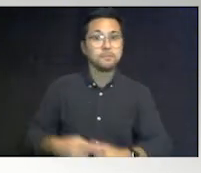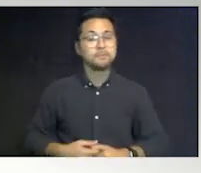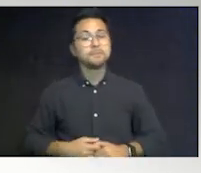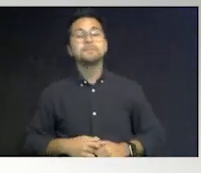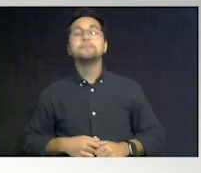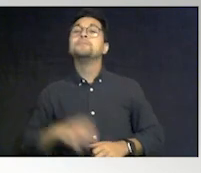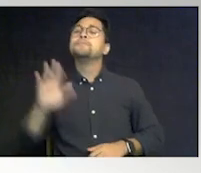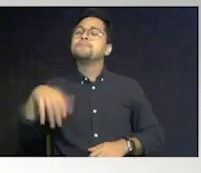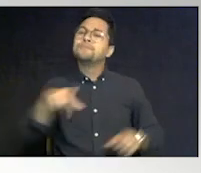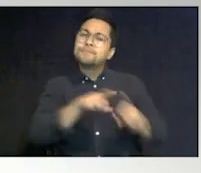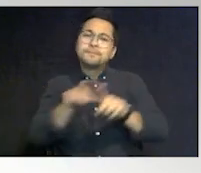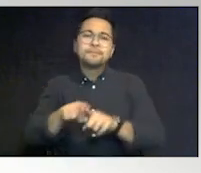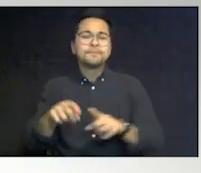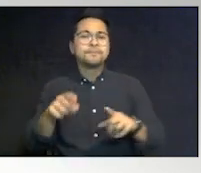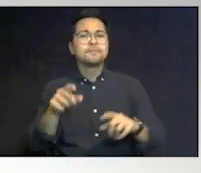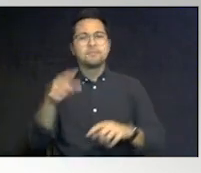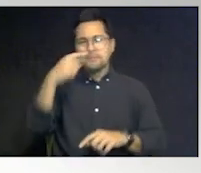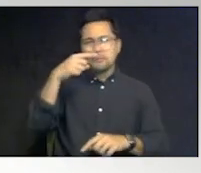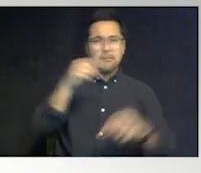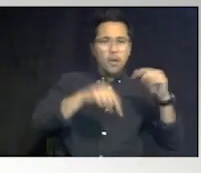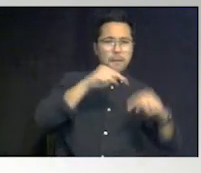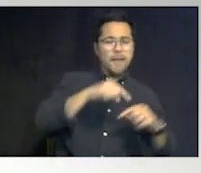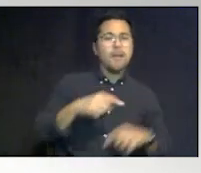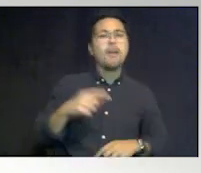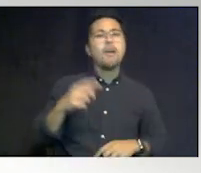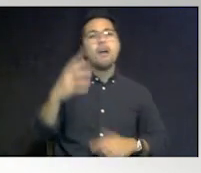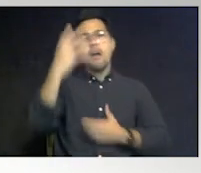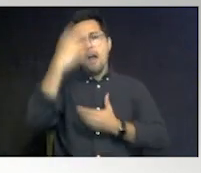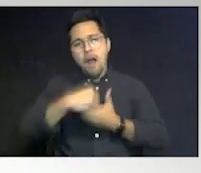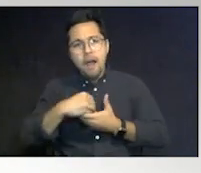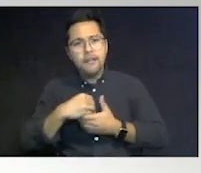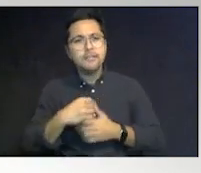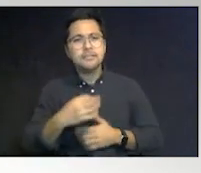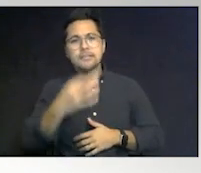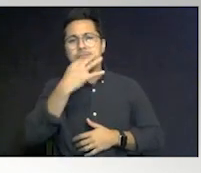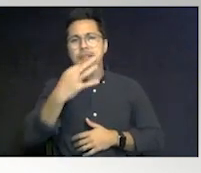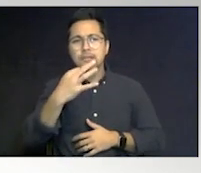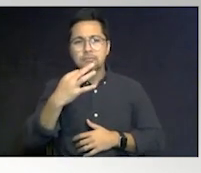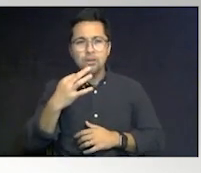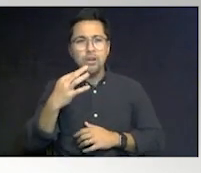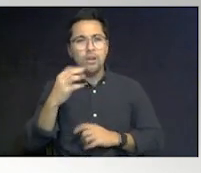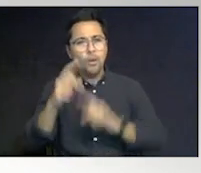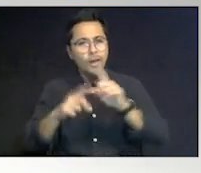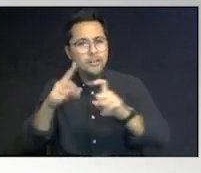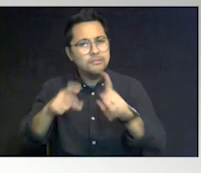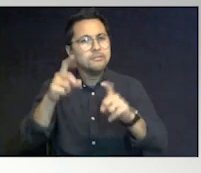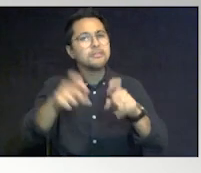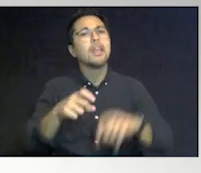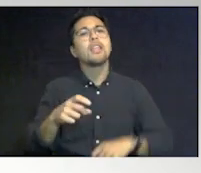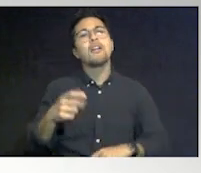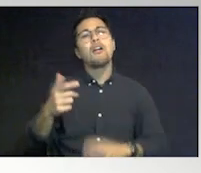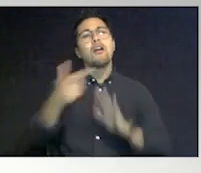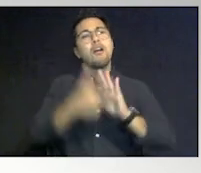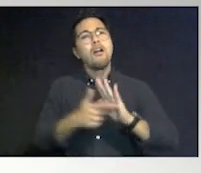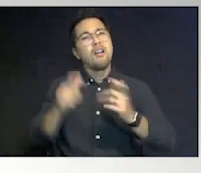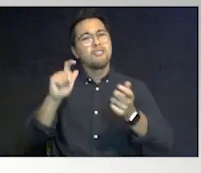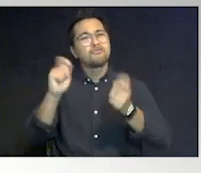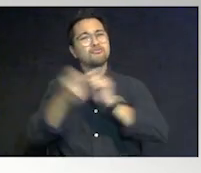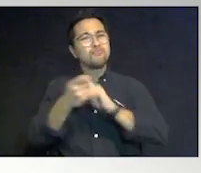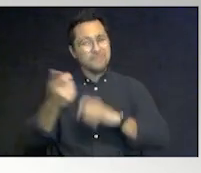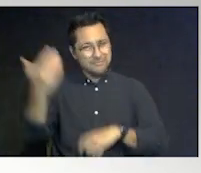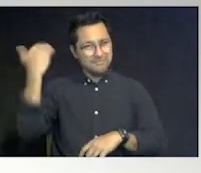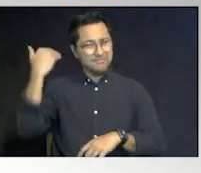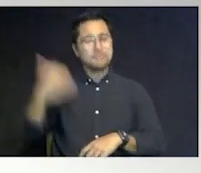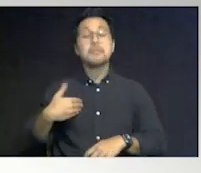Really quickly to go back one slide. Autism expert at questioning. There was a law changed a couple years ago that does allow for the